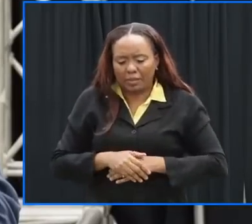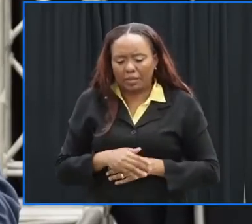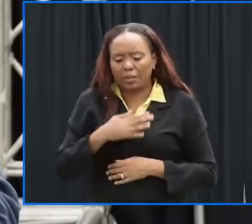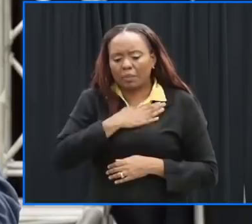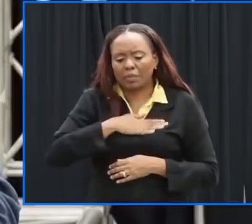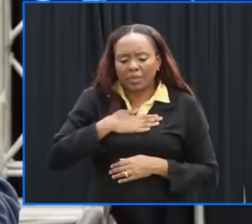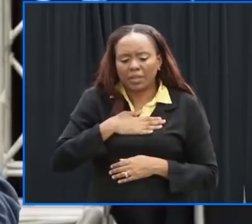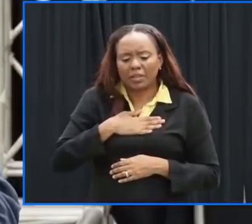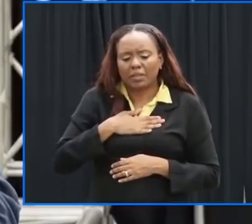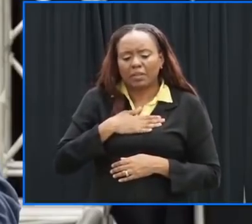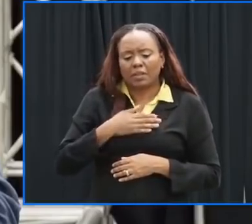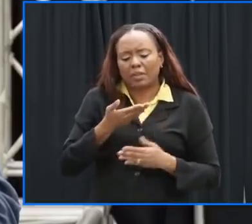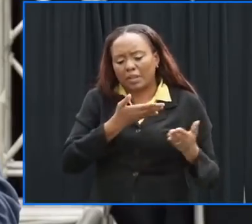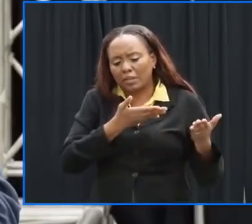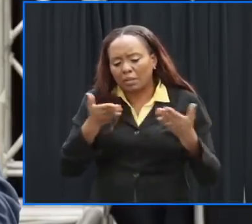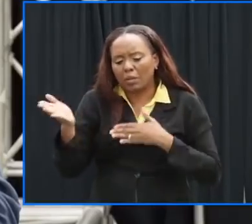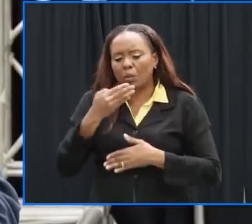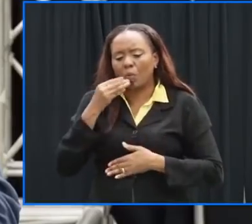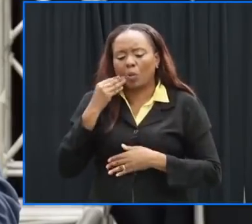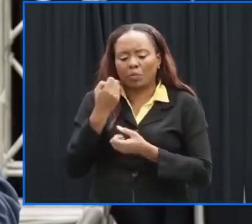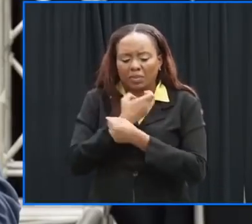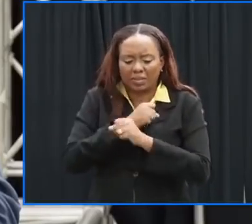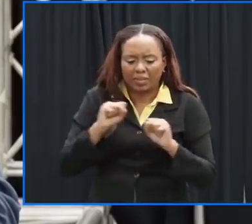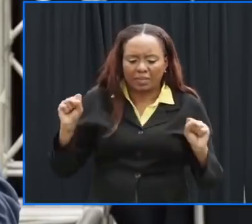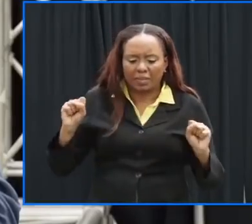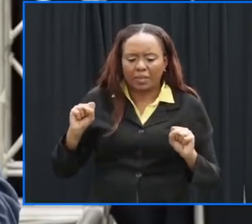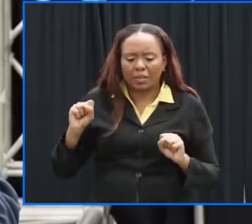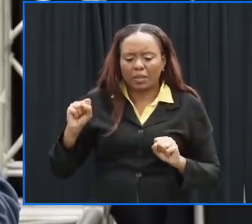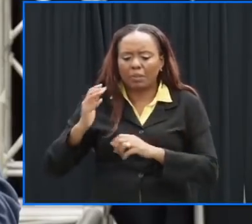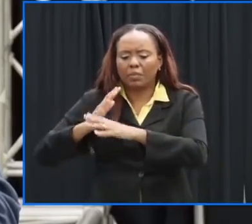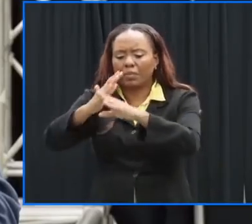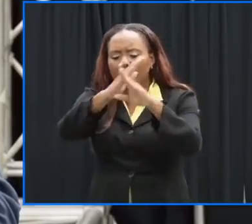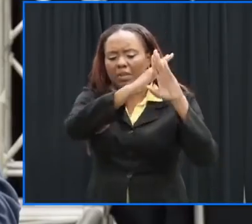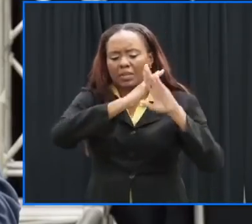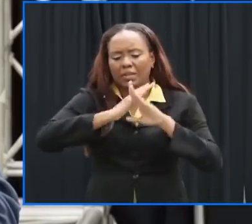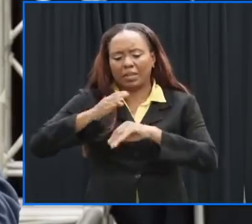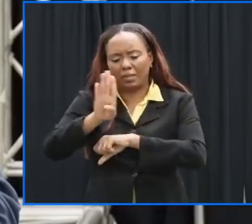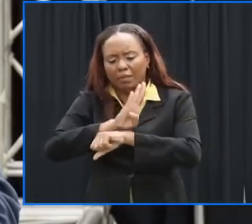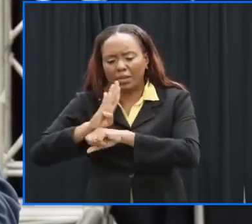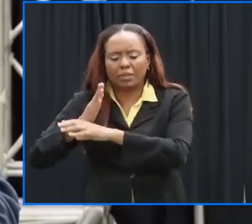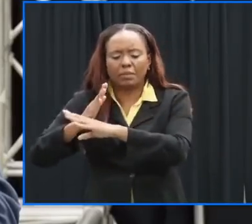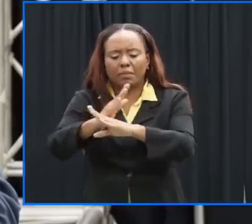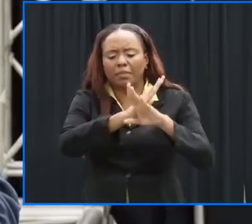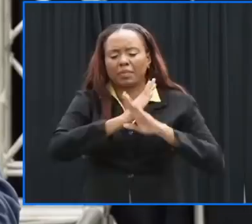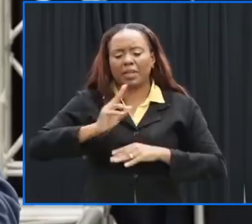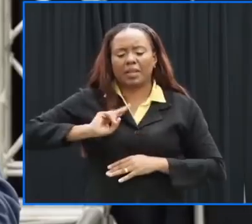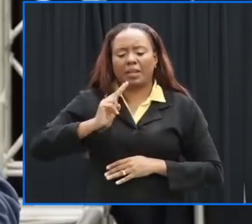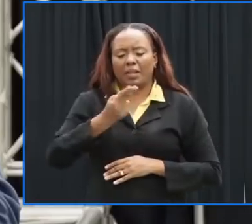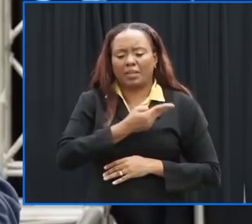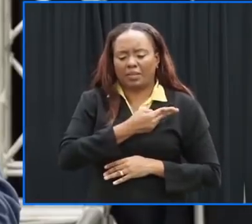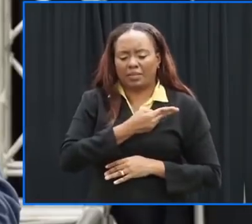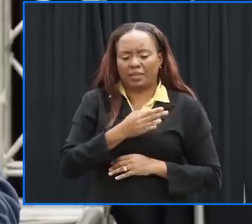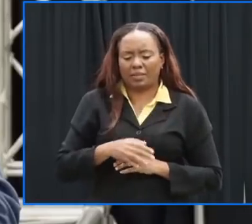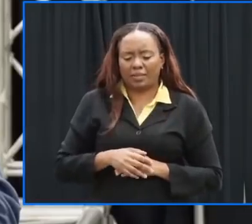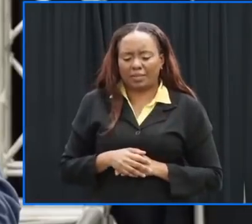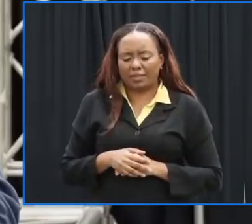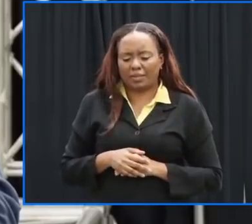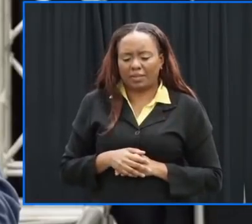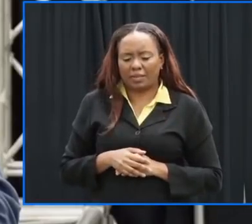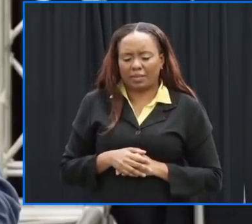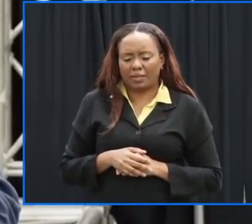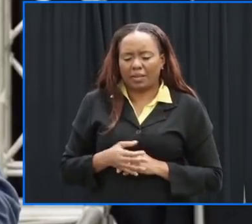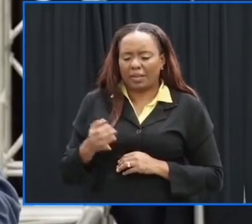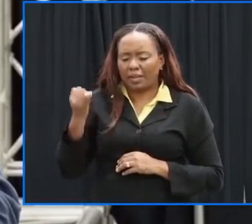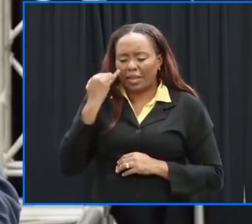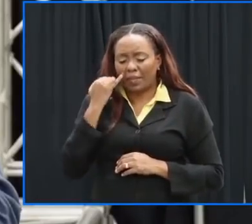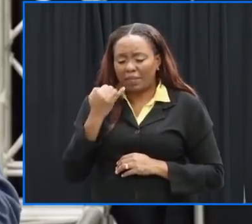these people home safely lord just stretch your hand over barbados and protect our country if